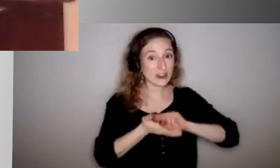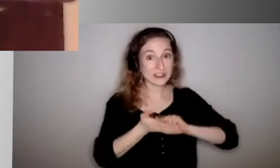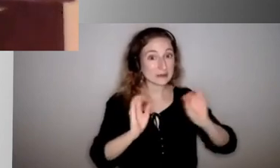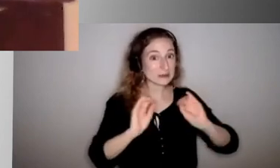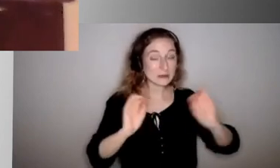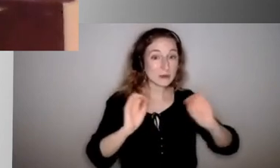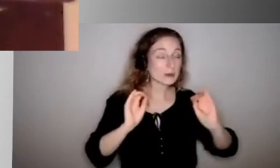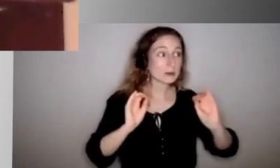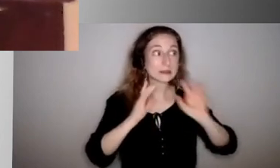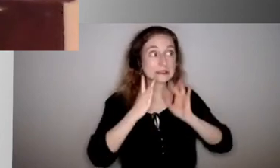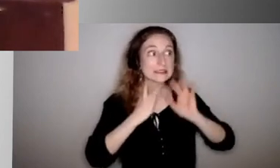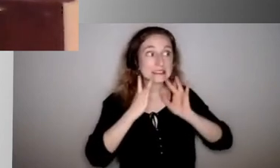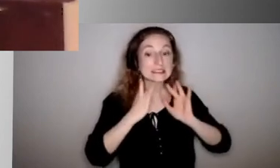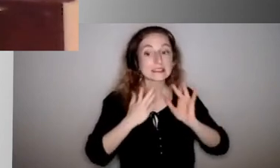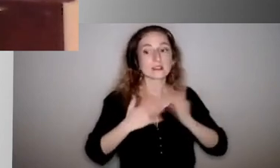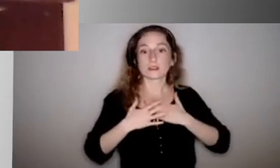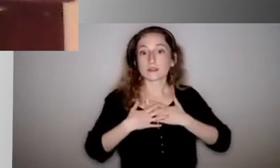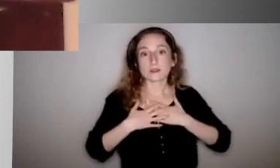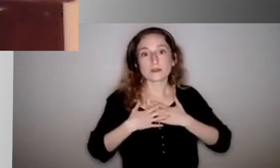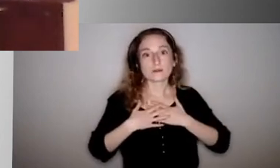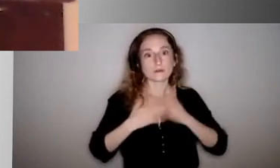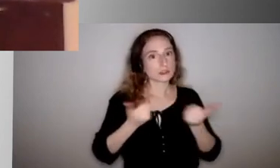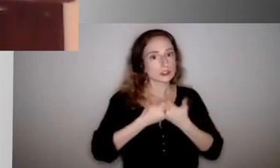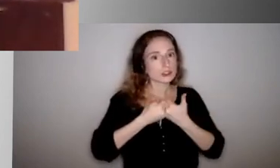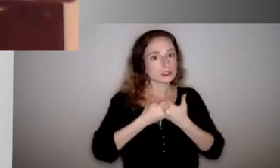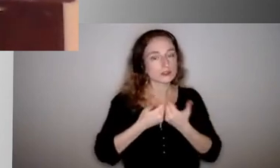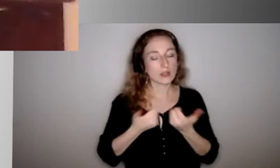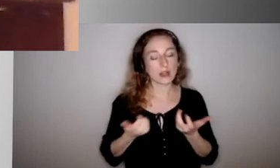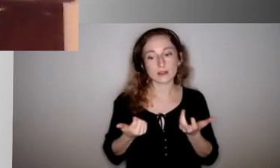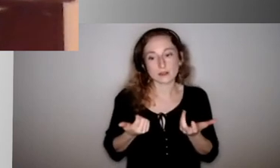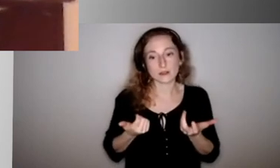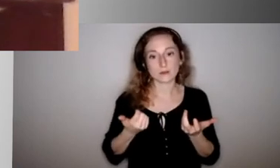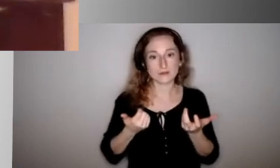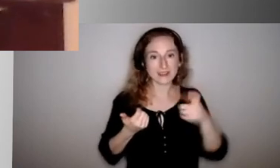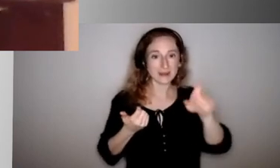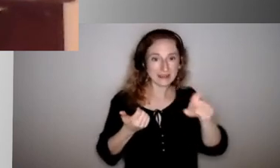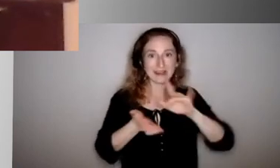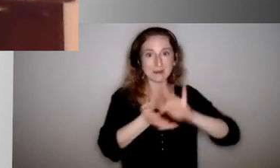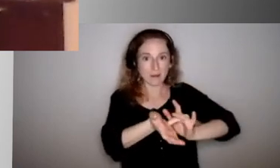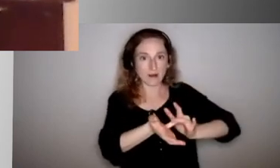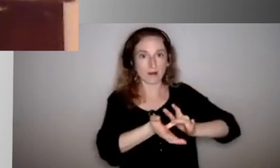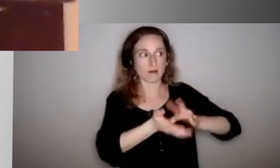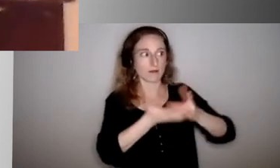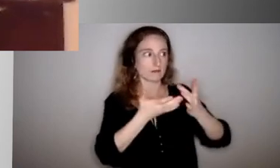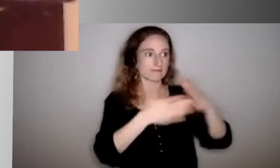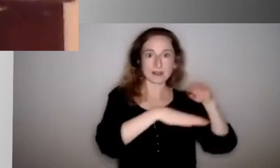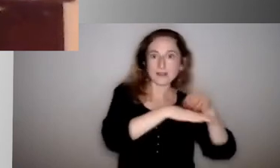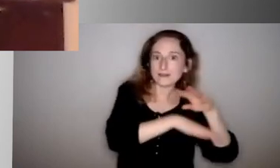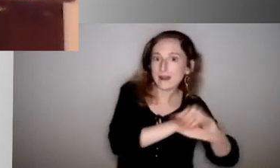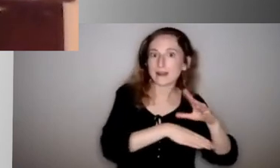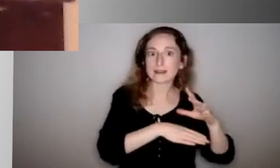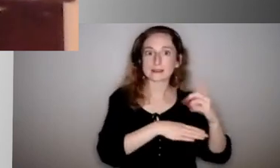And it's really, that is a significant challenge when you're looking for some medical, you know, professional medical advice from somebody who's trained.